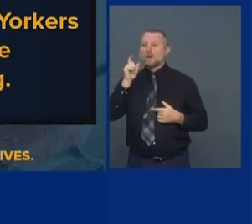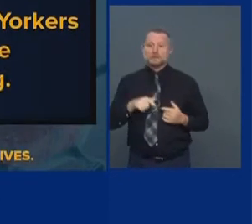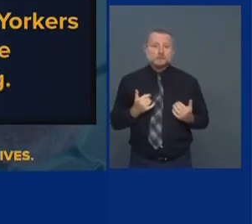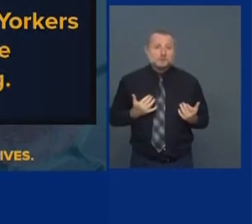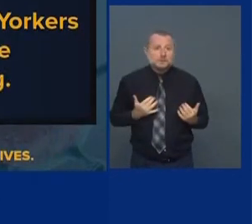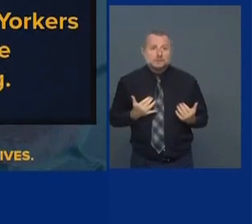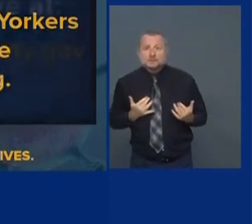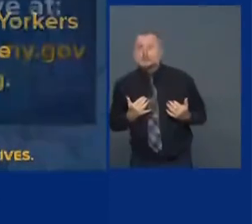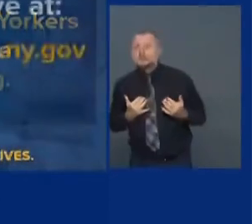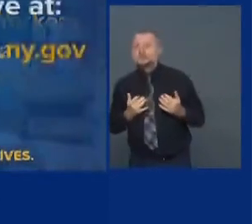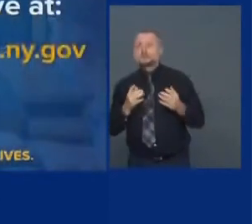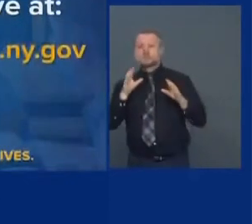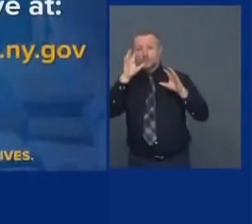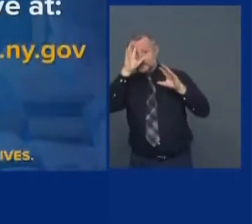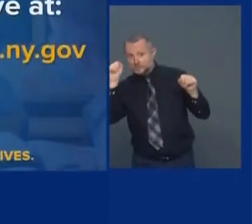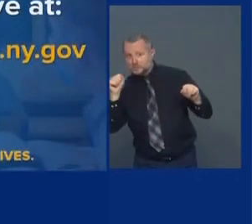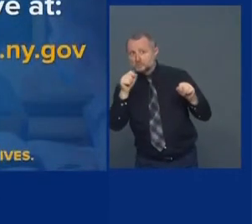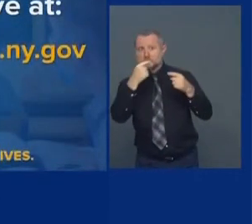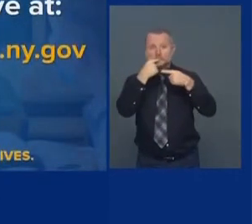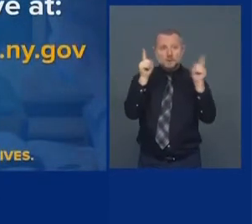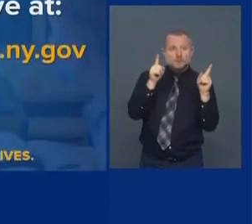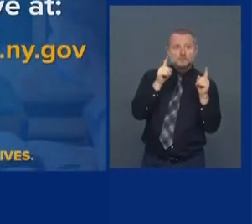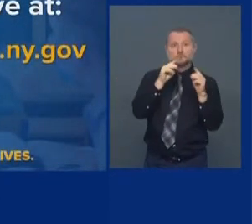from the principal, from anyone else.